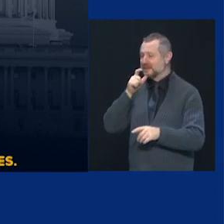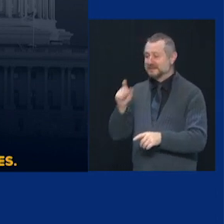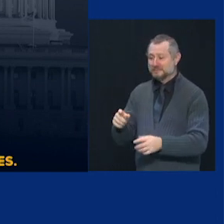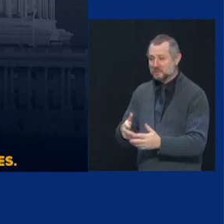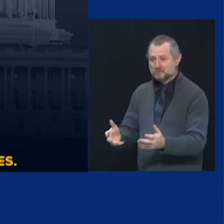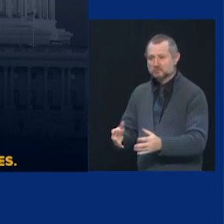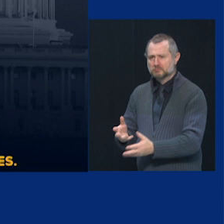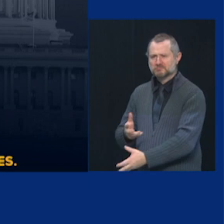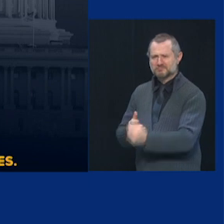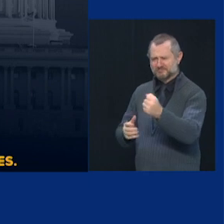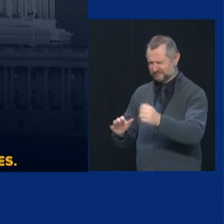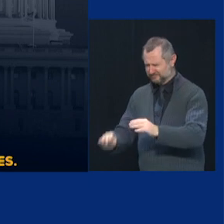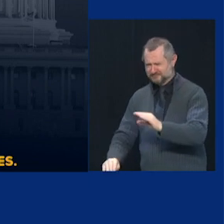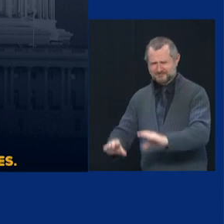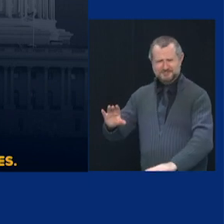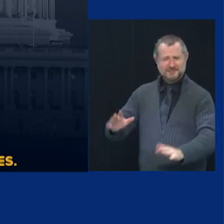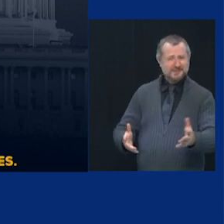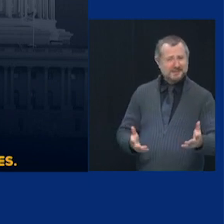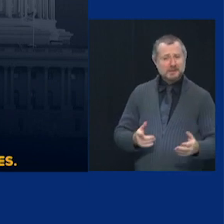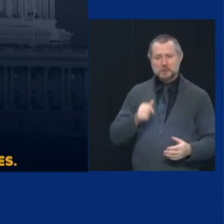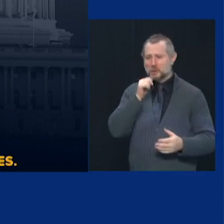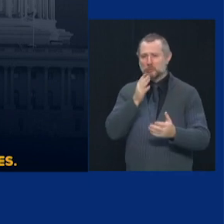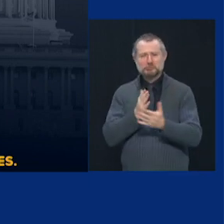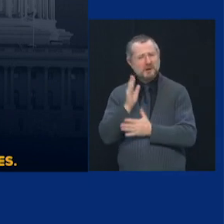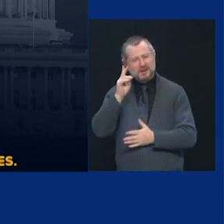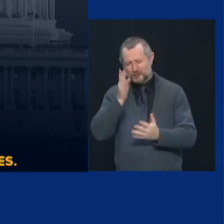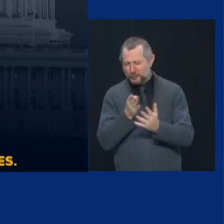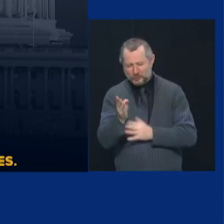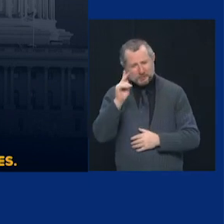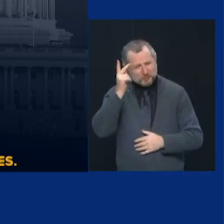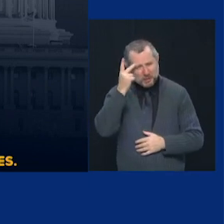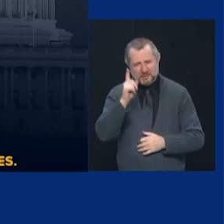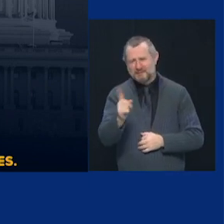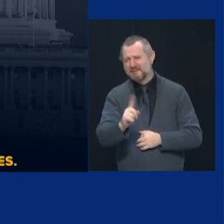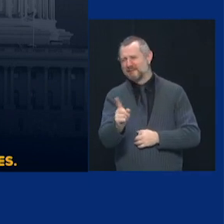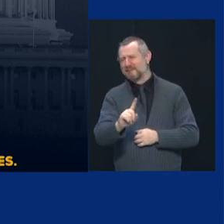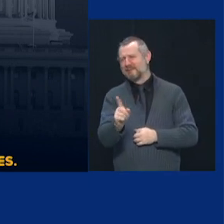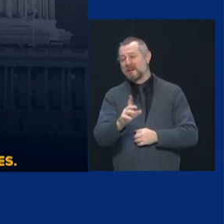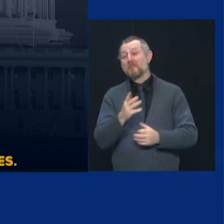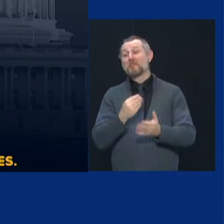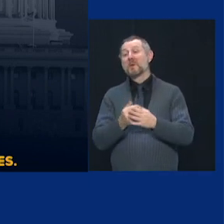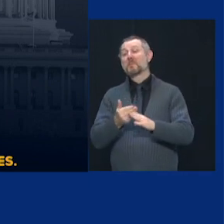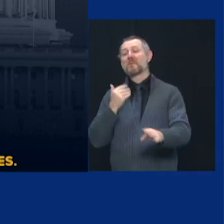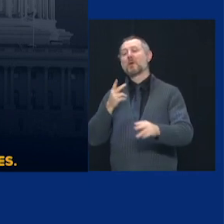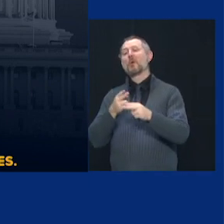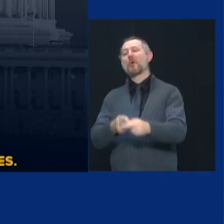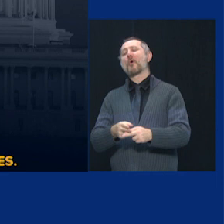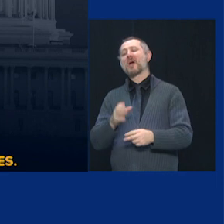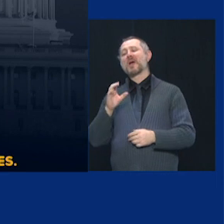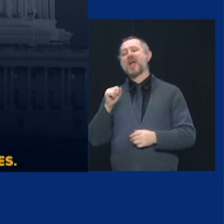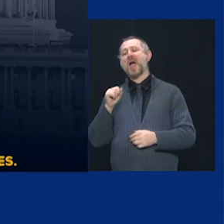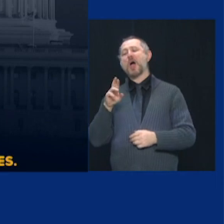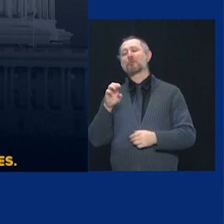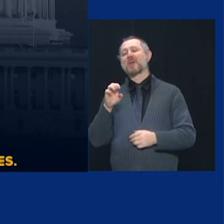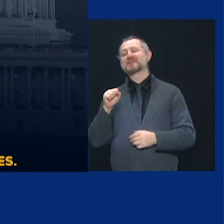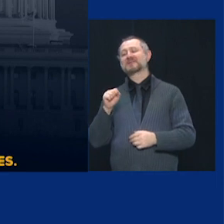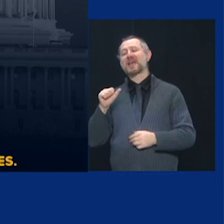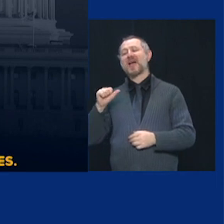other funds that they have passed, what they call the CARES Act, they distributed the money politically.